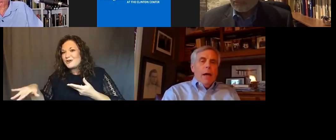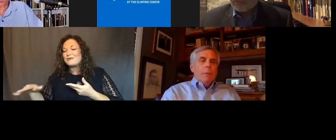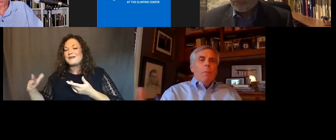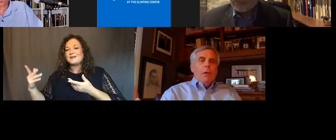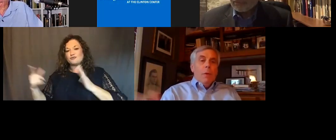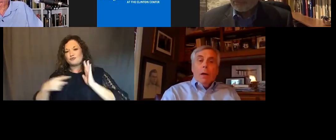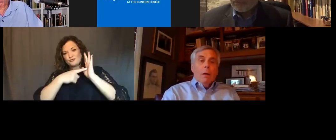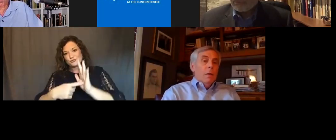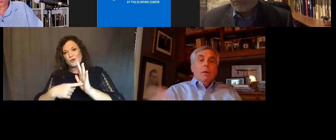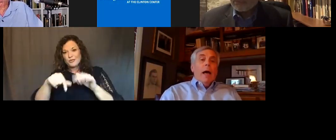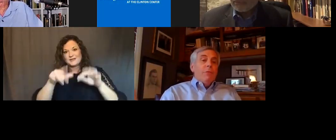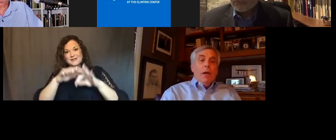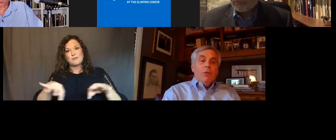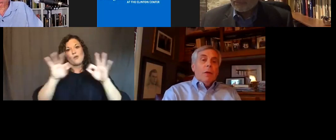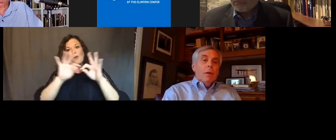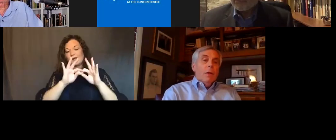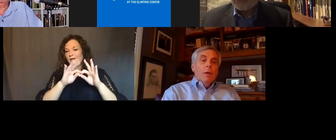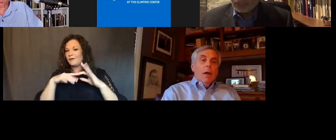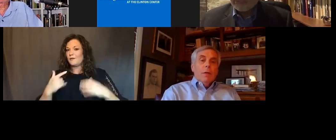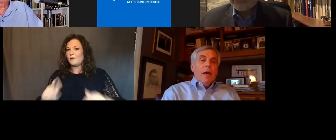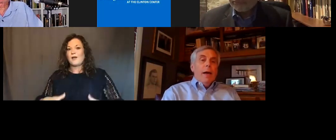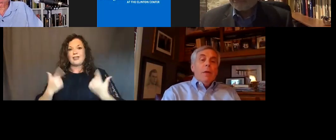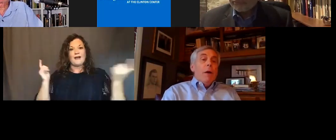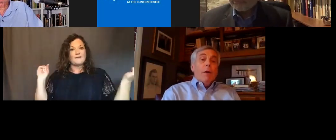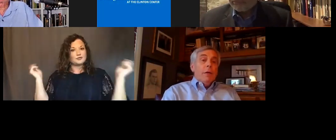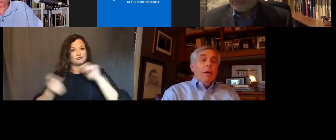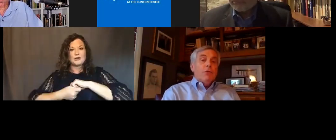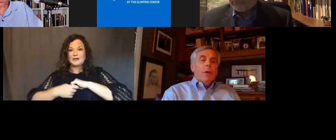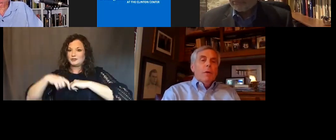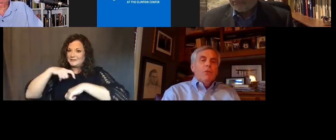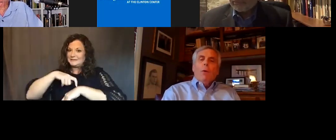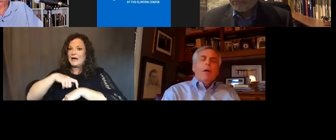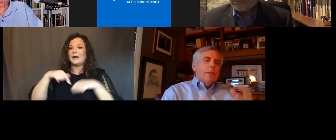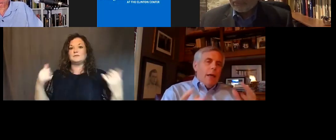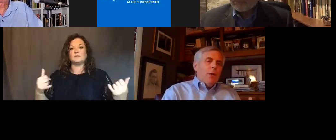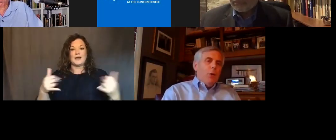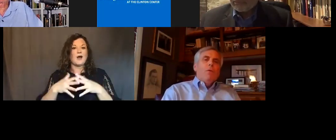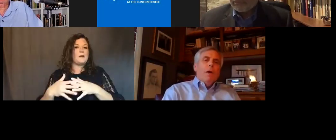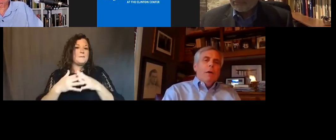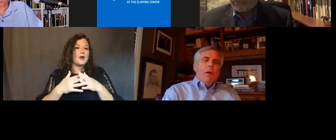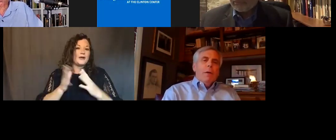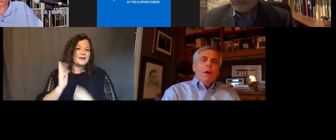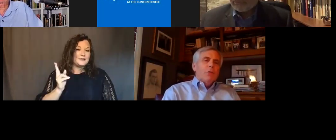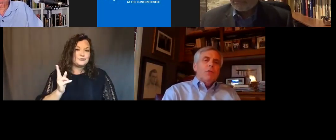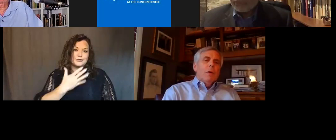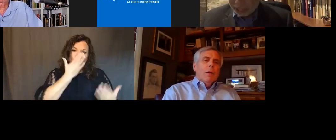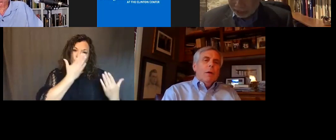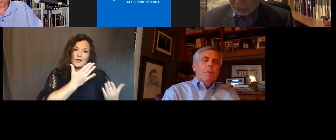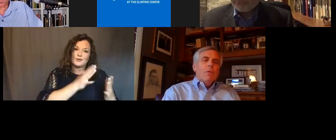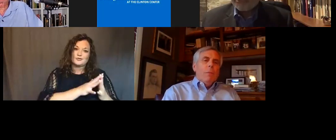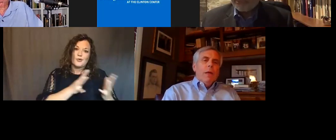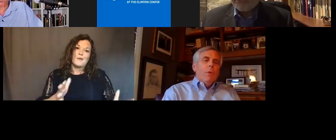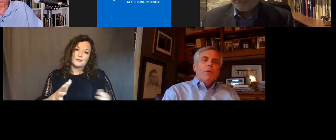I think, monumental, life-changing time in American history. So thank you very, very much